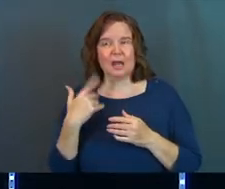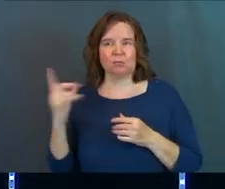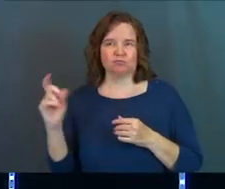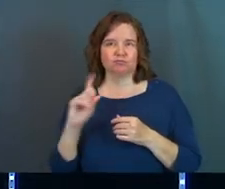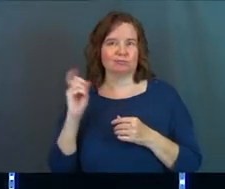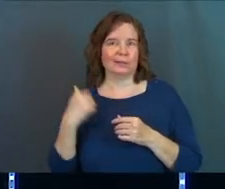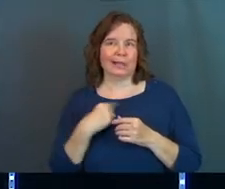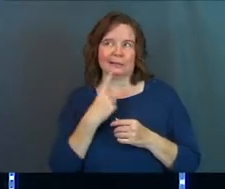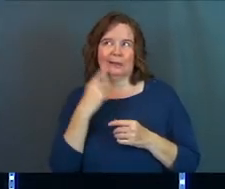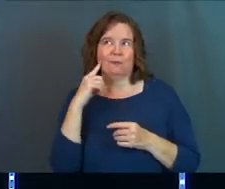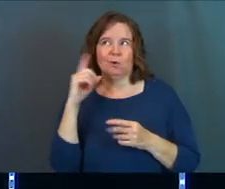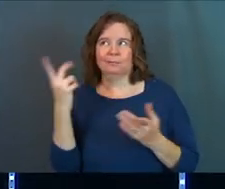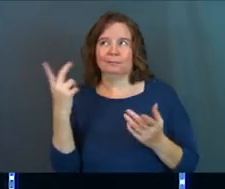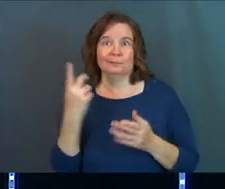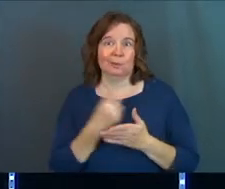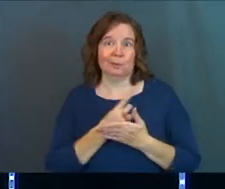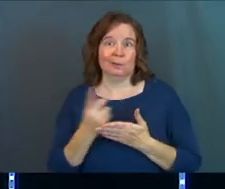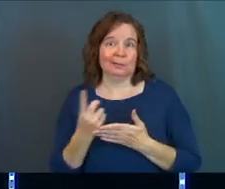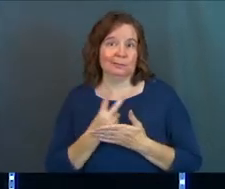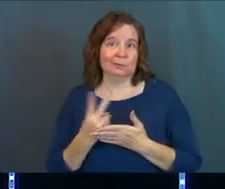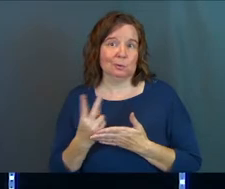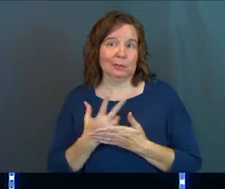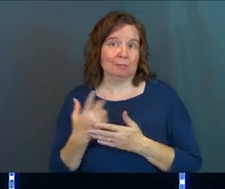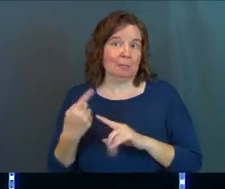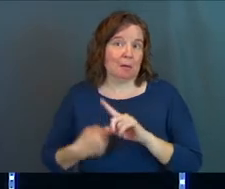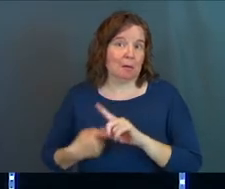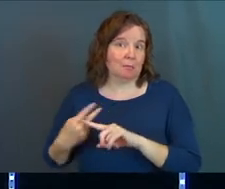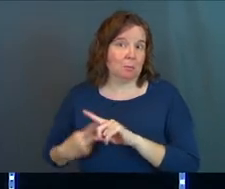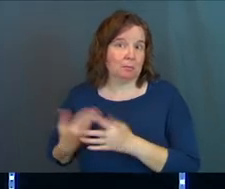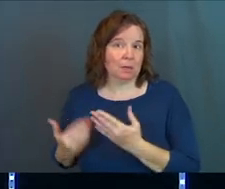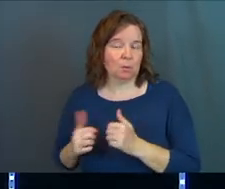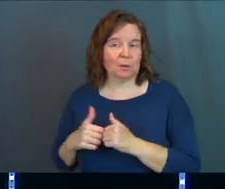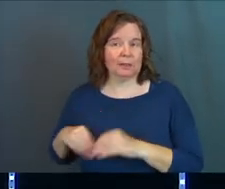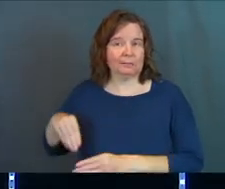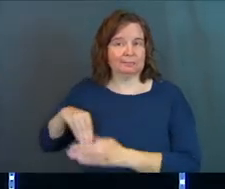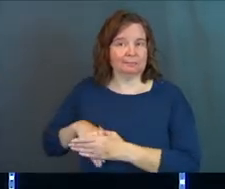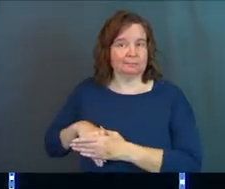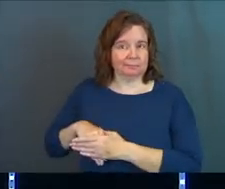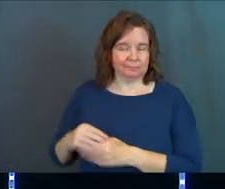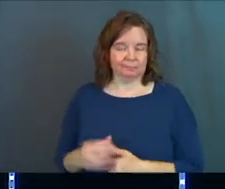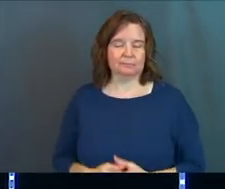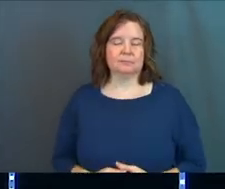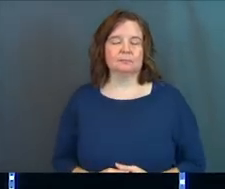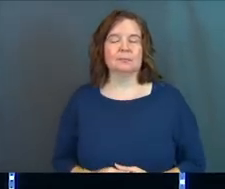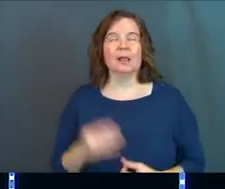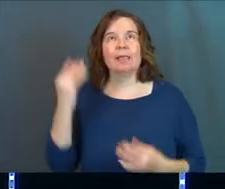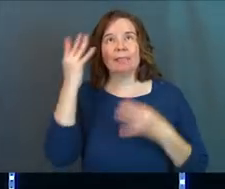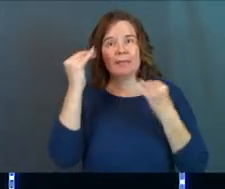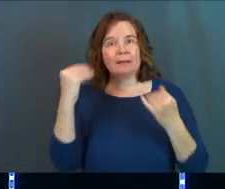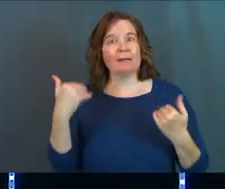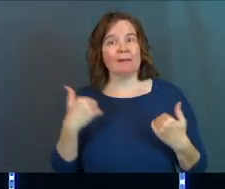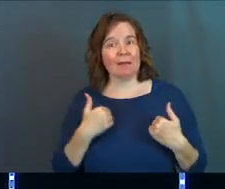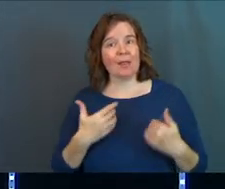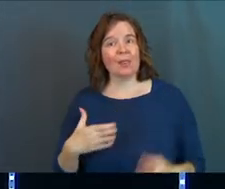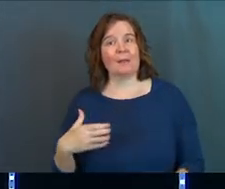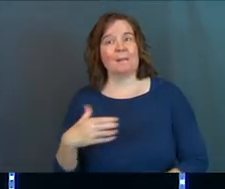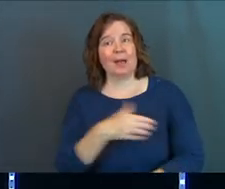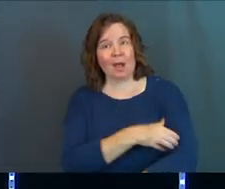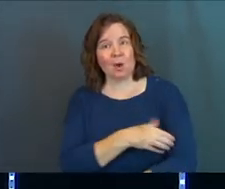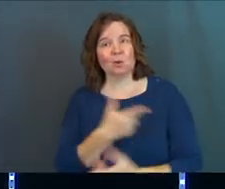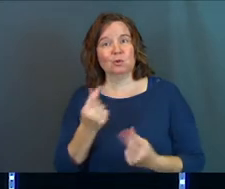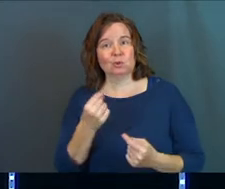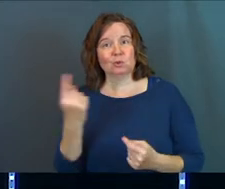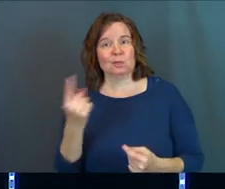walked around, let's say for weeks, maybe even months, with this thing in my pocket, thinking it had the power